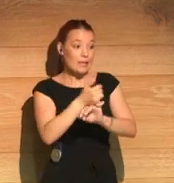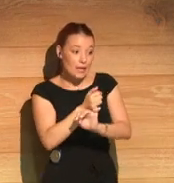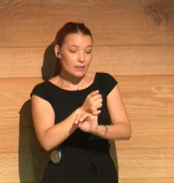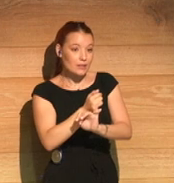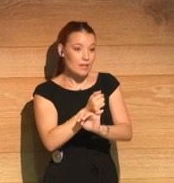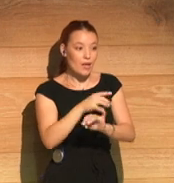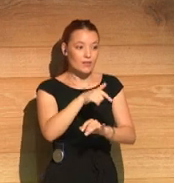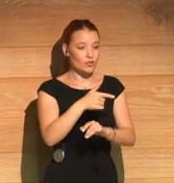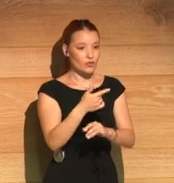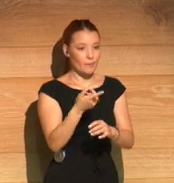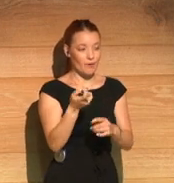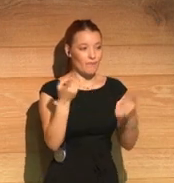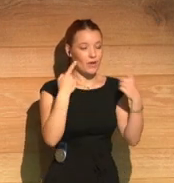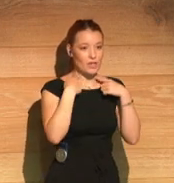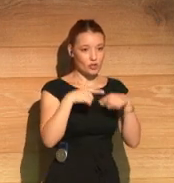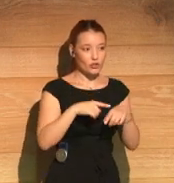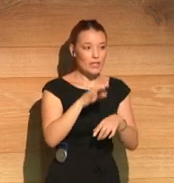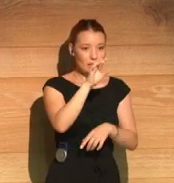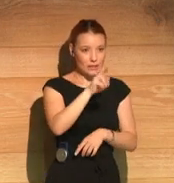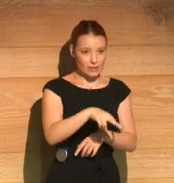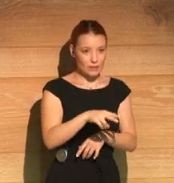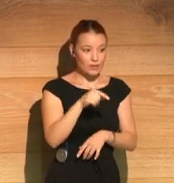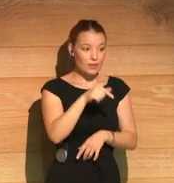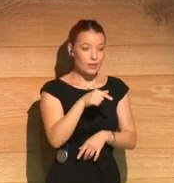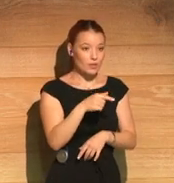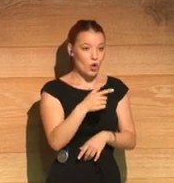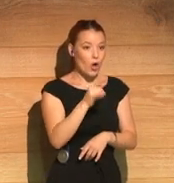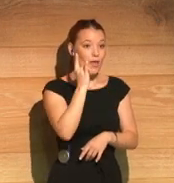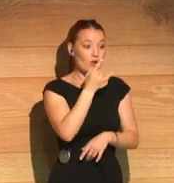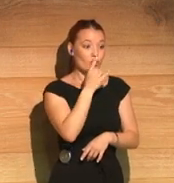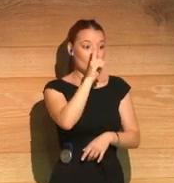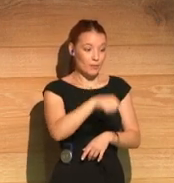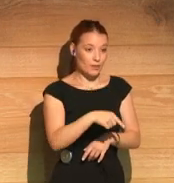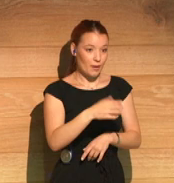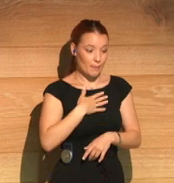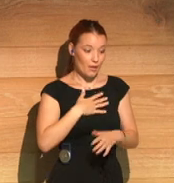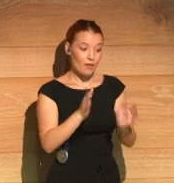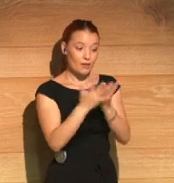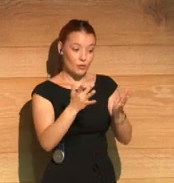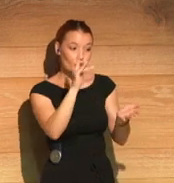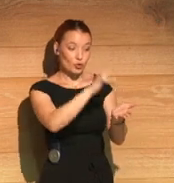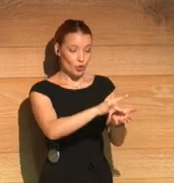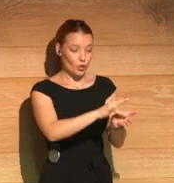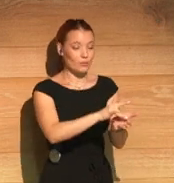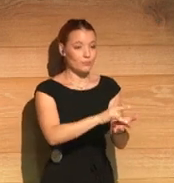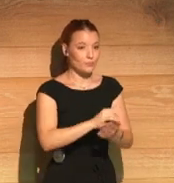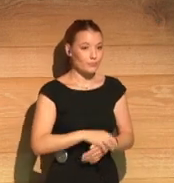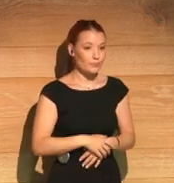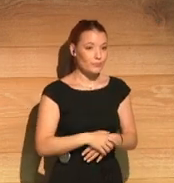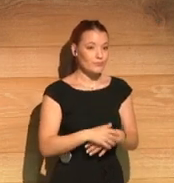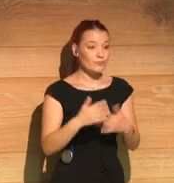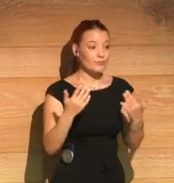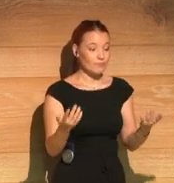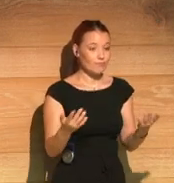And while it's difficult for him, it's it's hard to kind of sympathize with him causing such damage to another